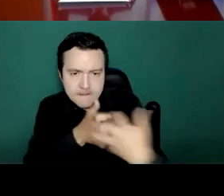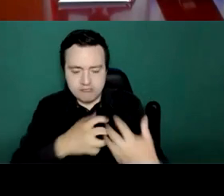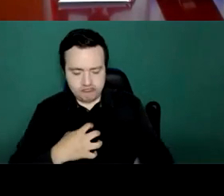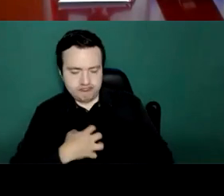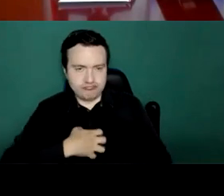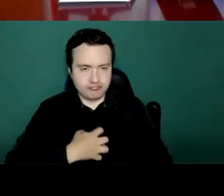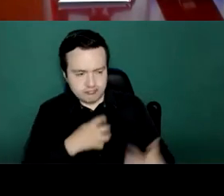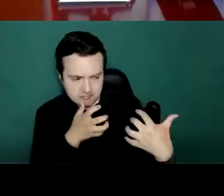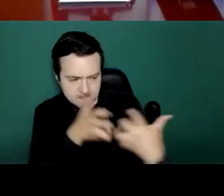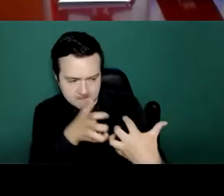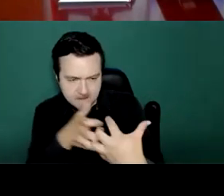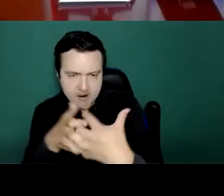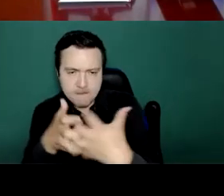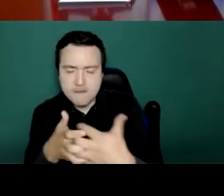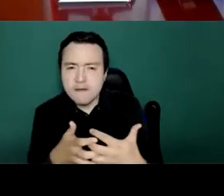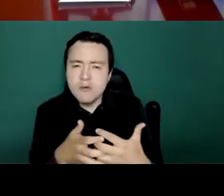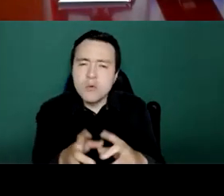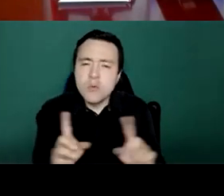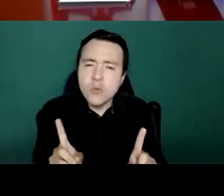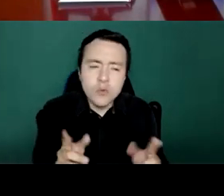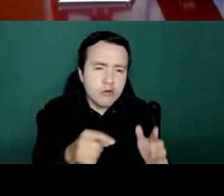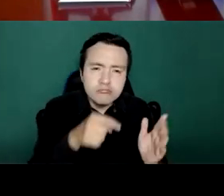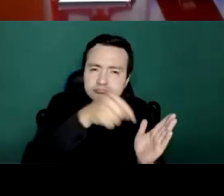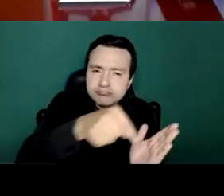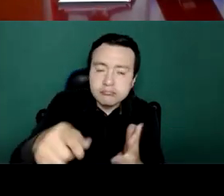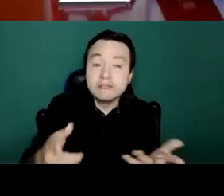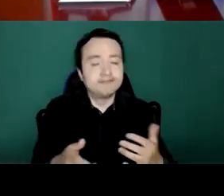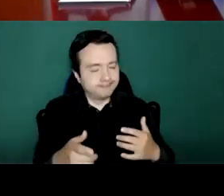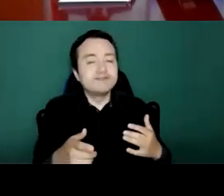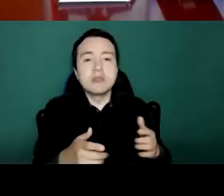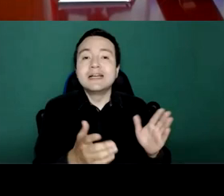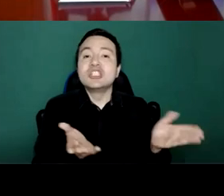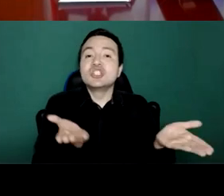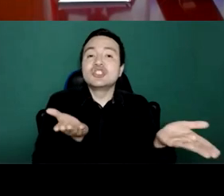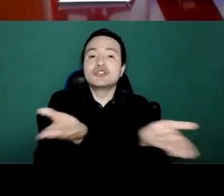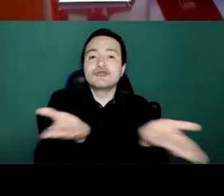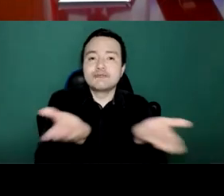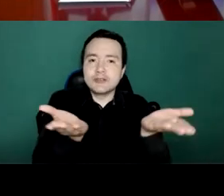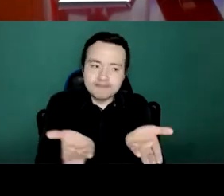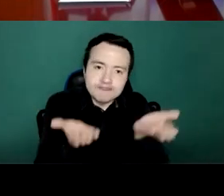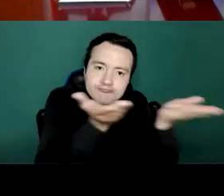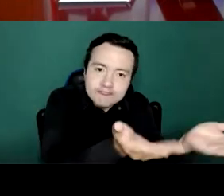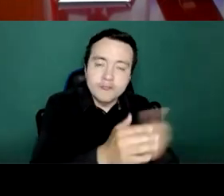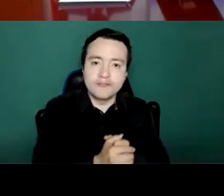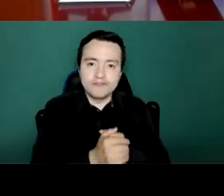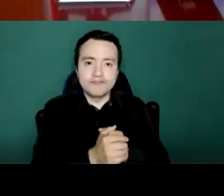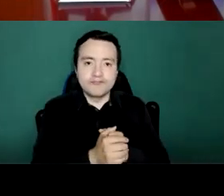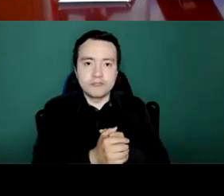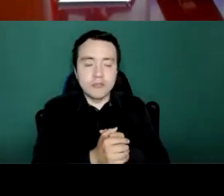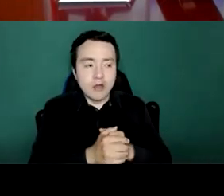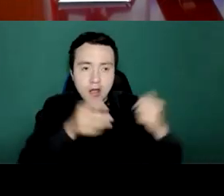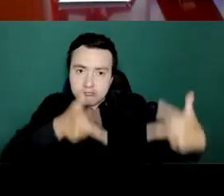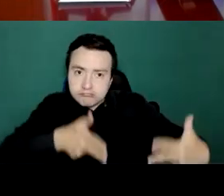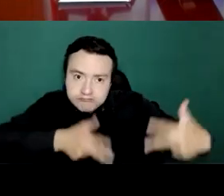Because as the moderator said, face-to-face medicine, whether it's for clinical